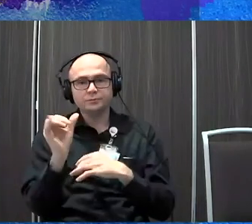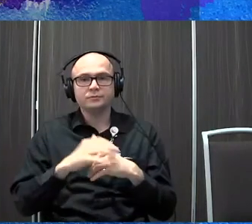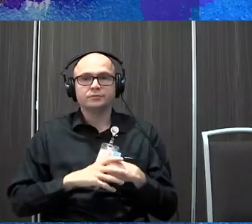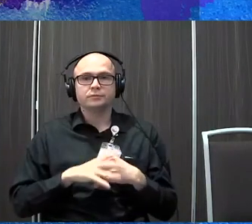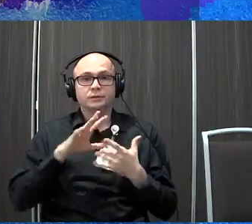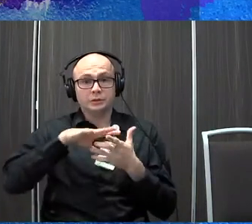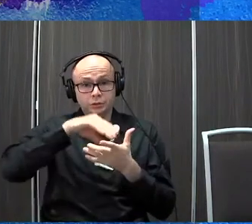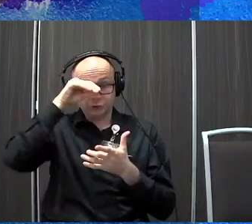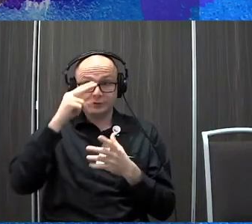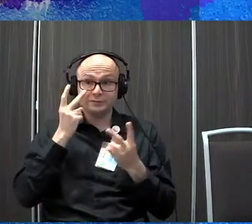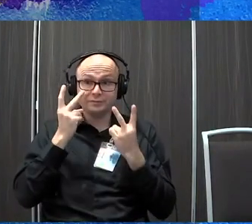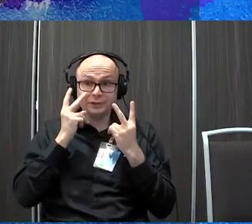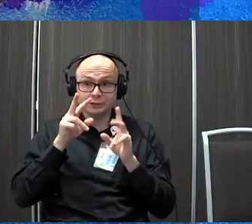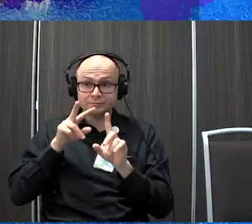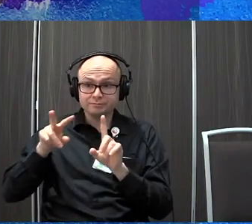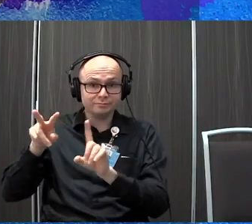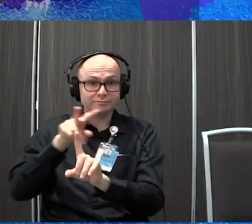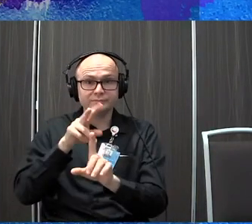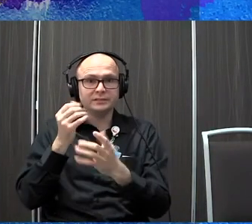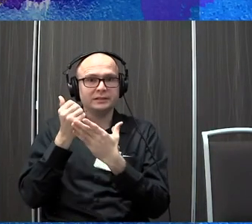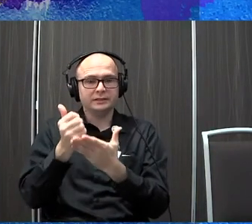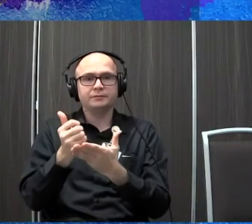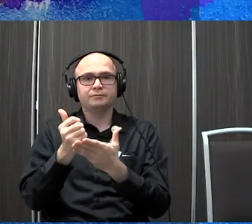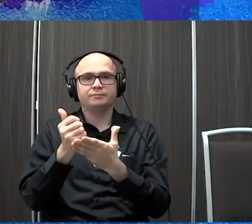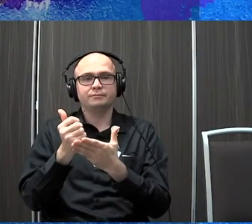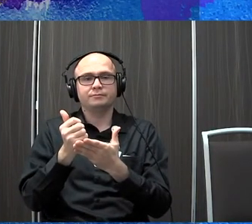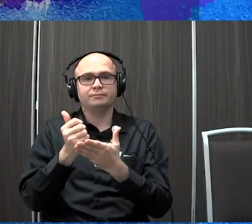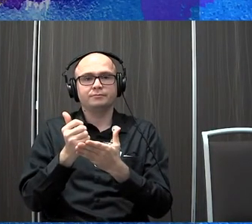how to use his vision, um, to help him, um,